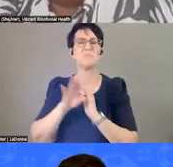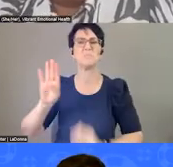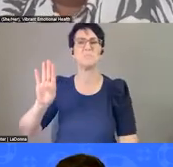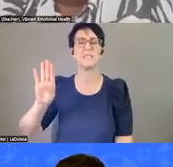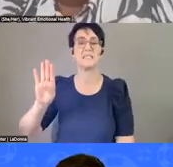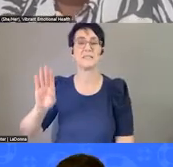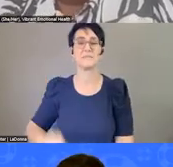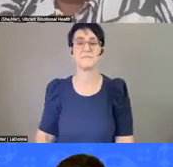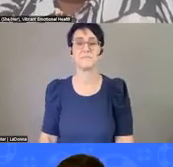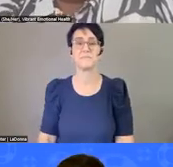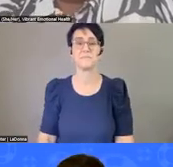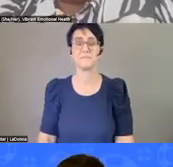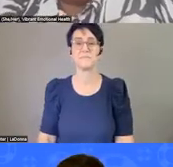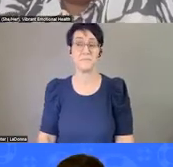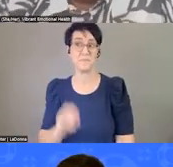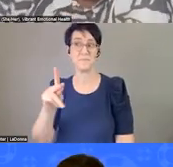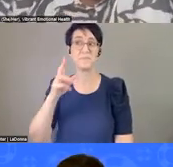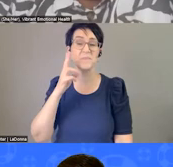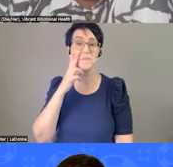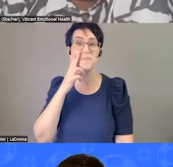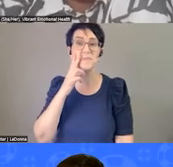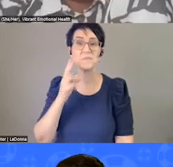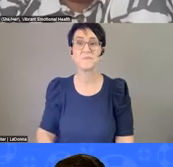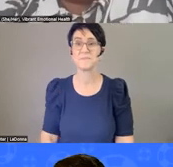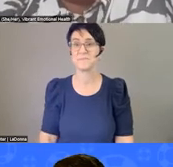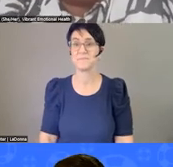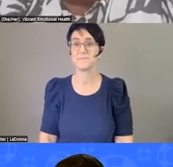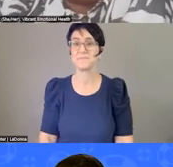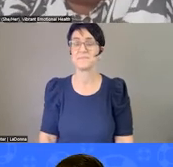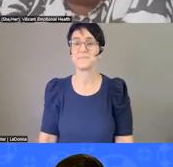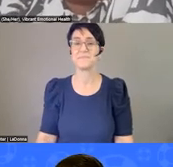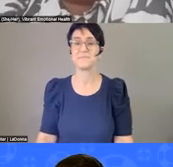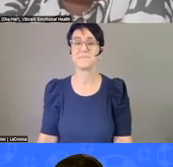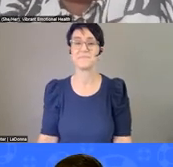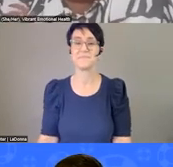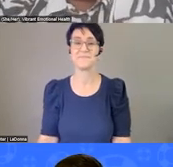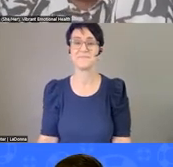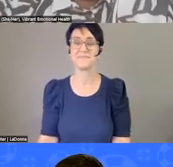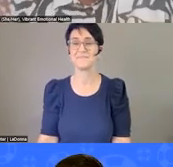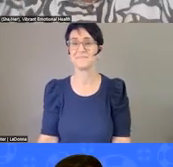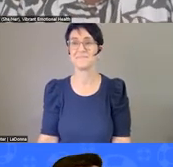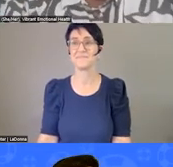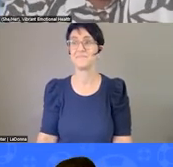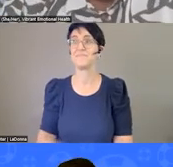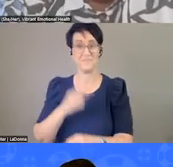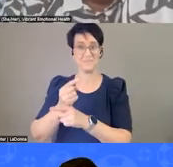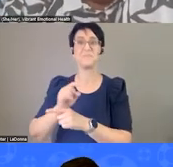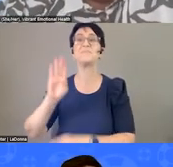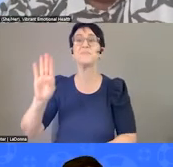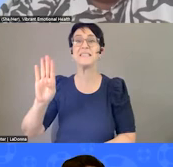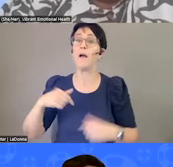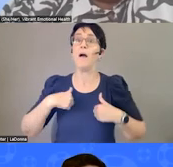All right. Well, let's see how well you have trusted your gut. And you're right. Awesome.